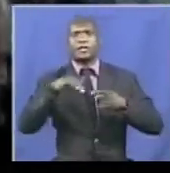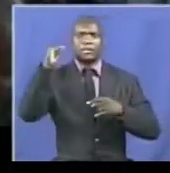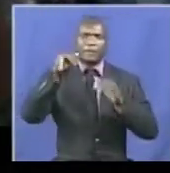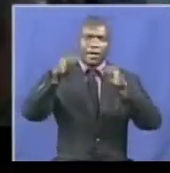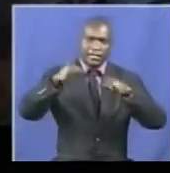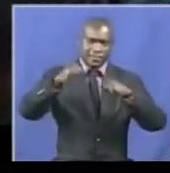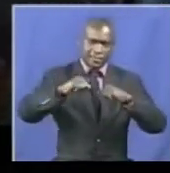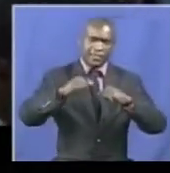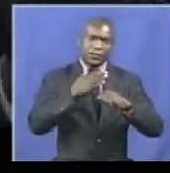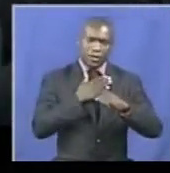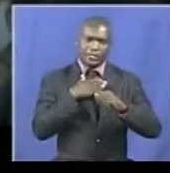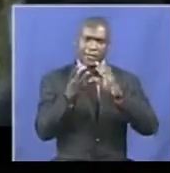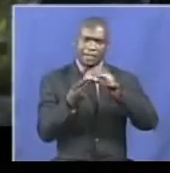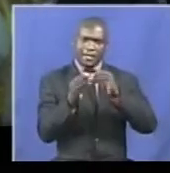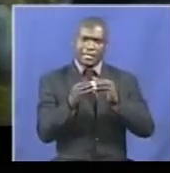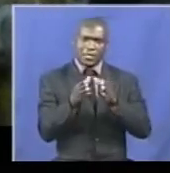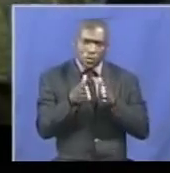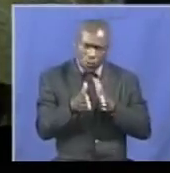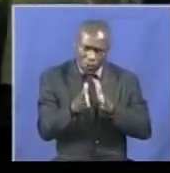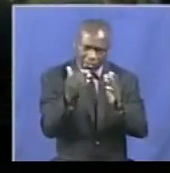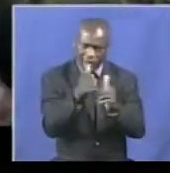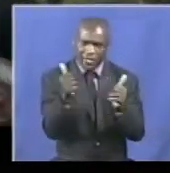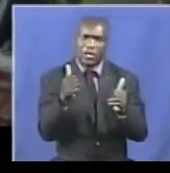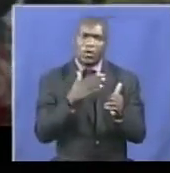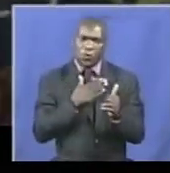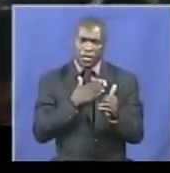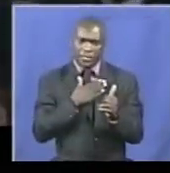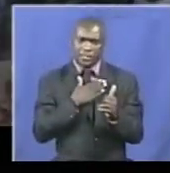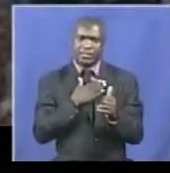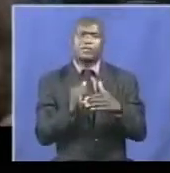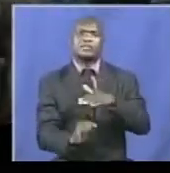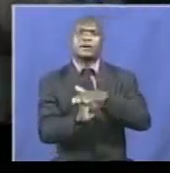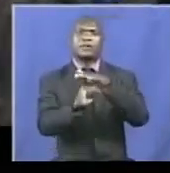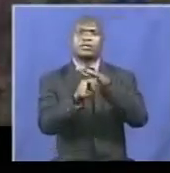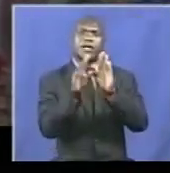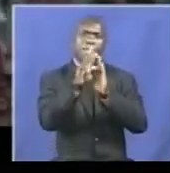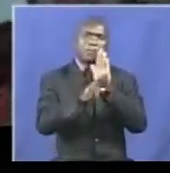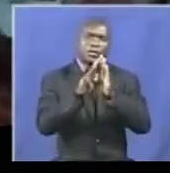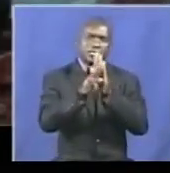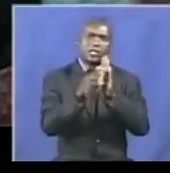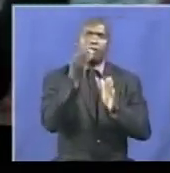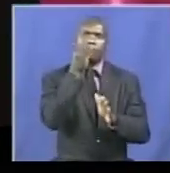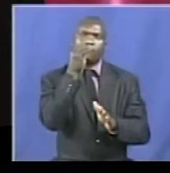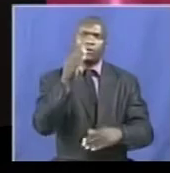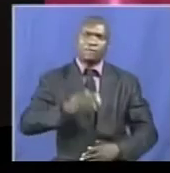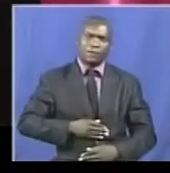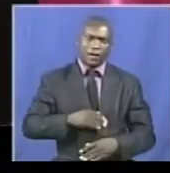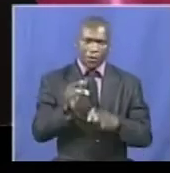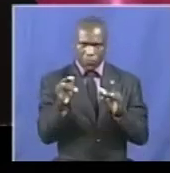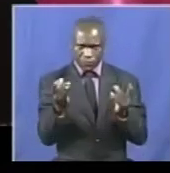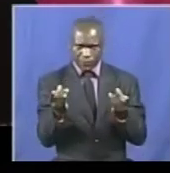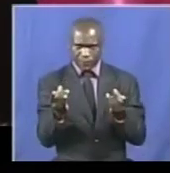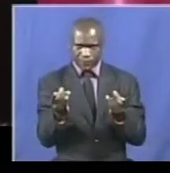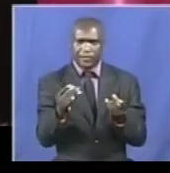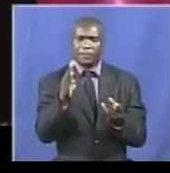develop robust and innovative strategies to adequately finance policy policy on food security and nutrition. Acknowledges